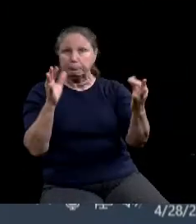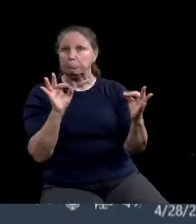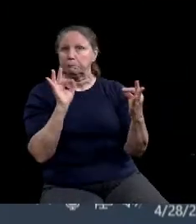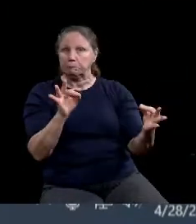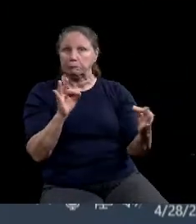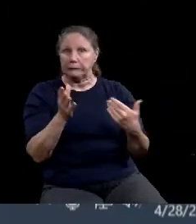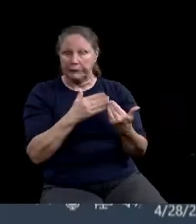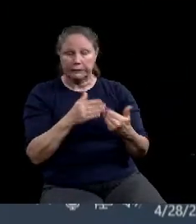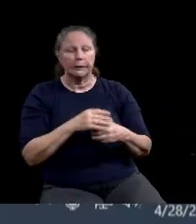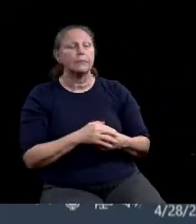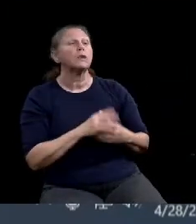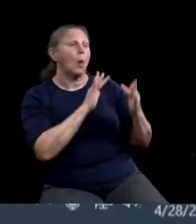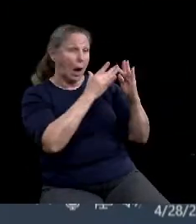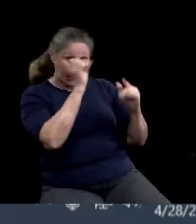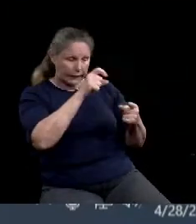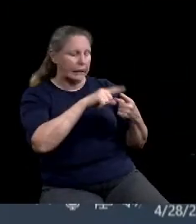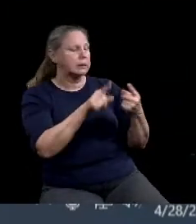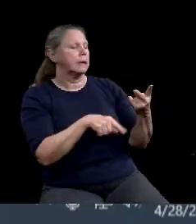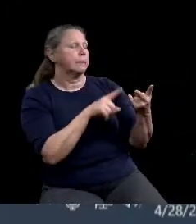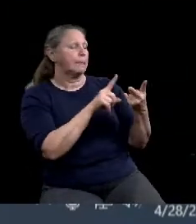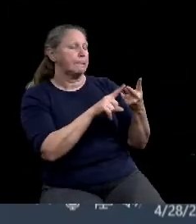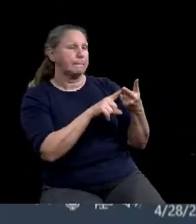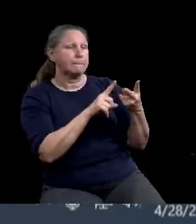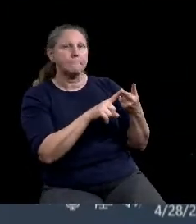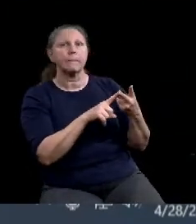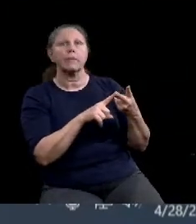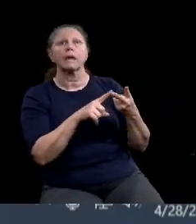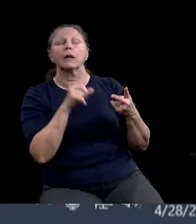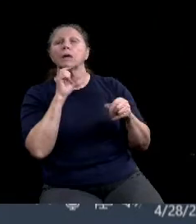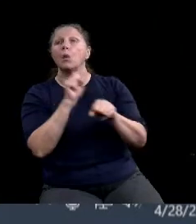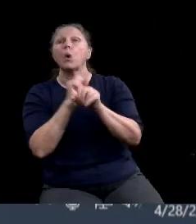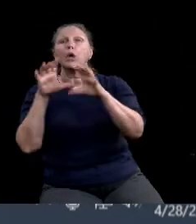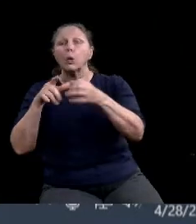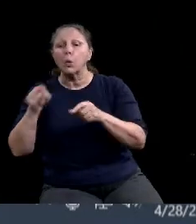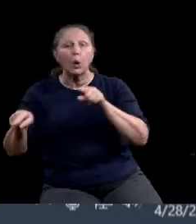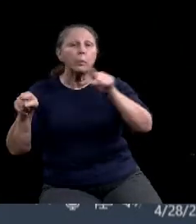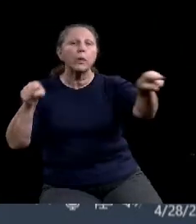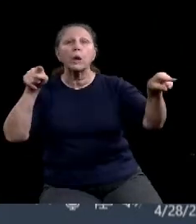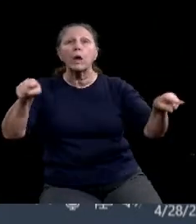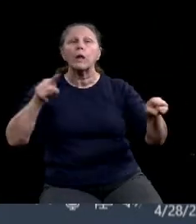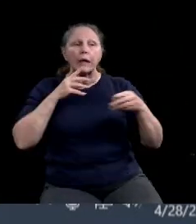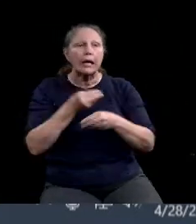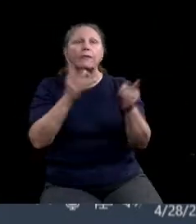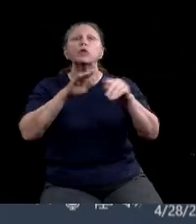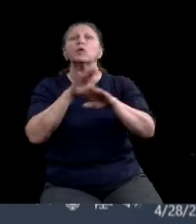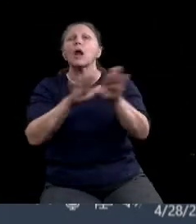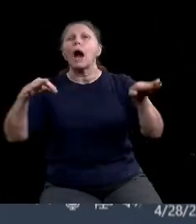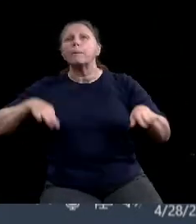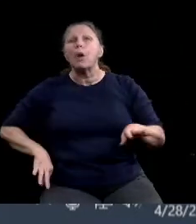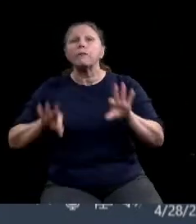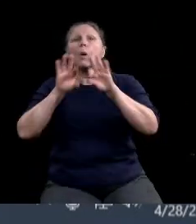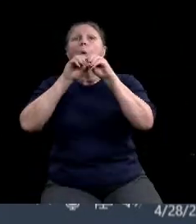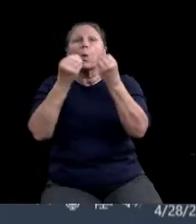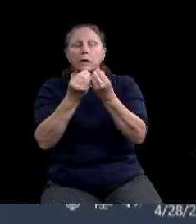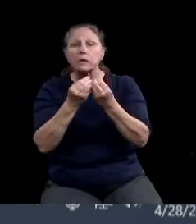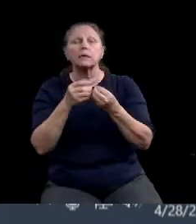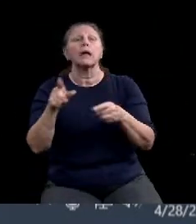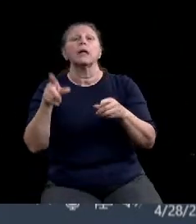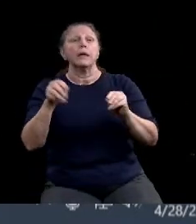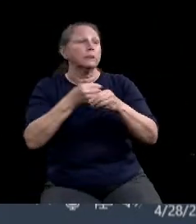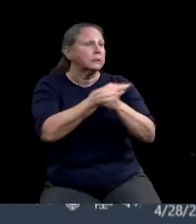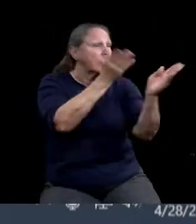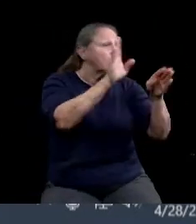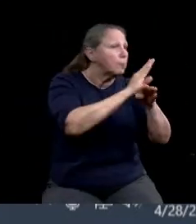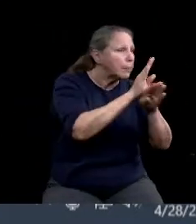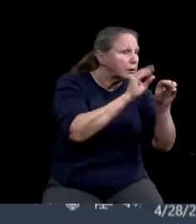to the working group. So that gets disseminated to the nonprofits and that gets disseminated to the business community. Um, and so I think that, again, this is just the next